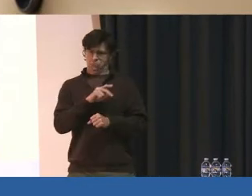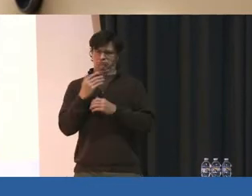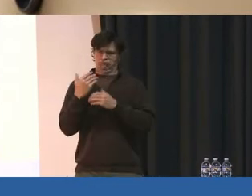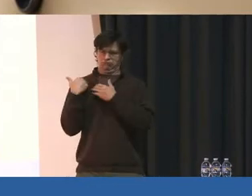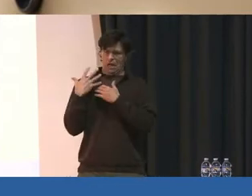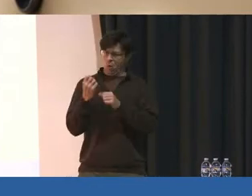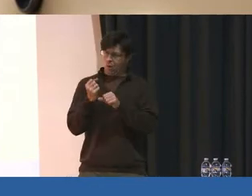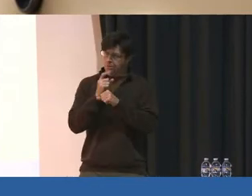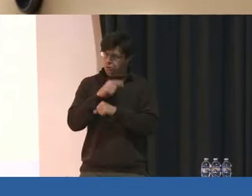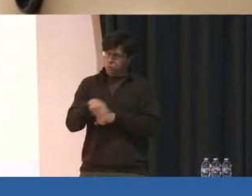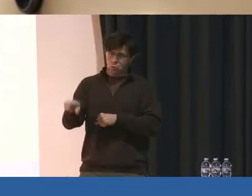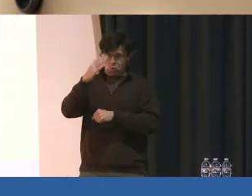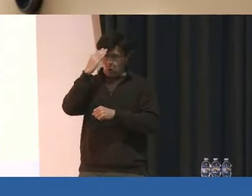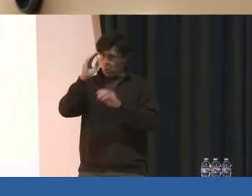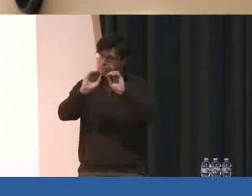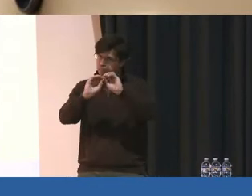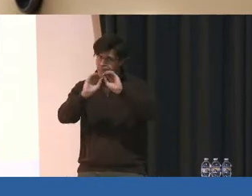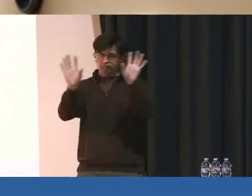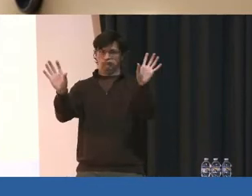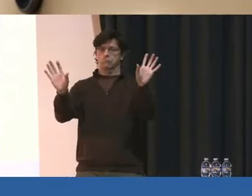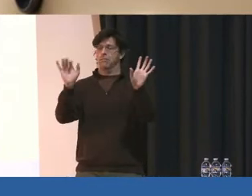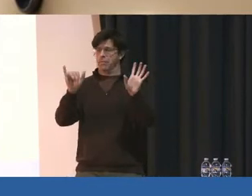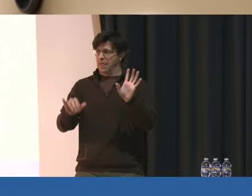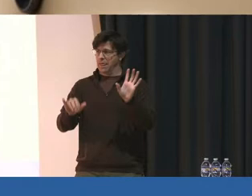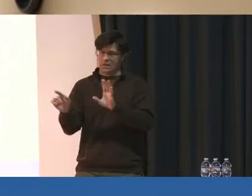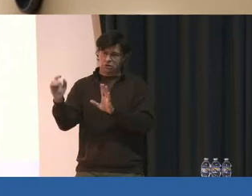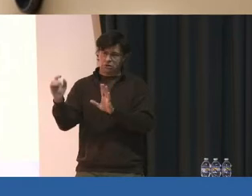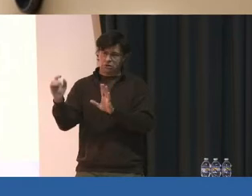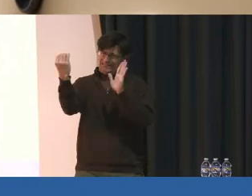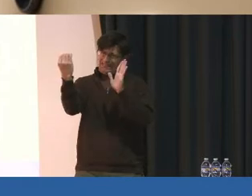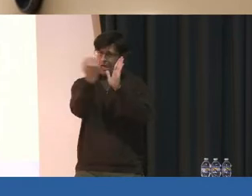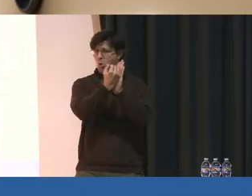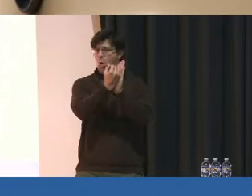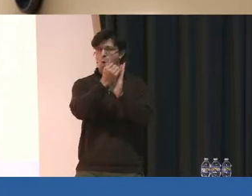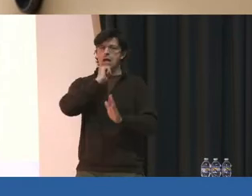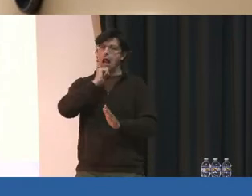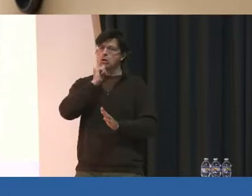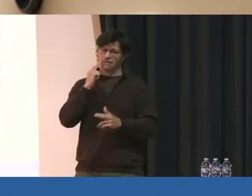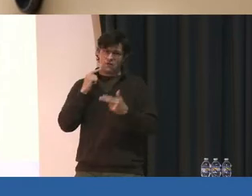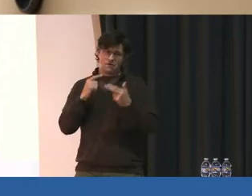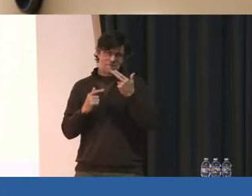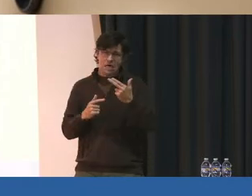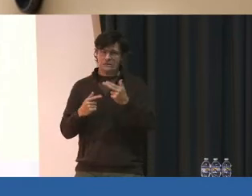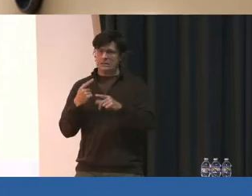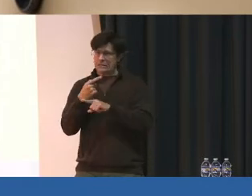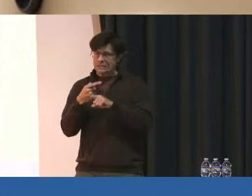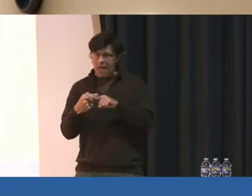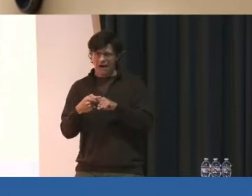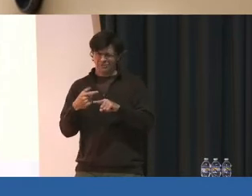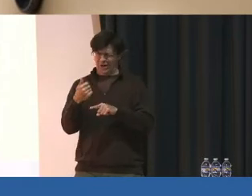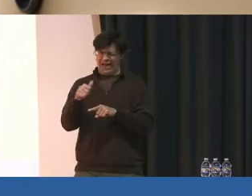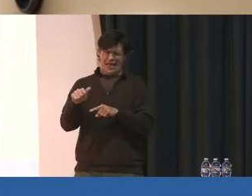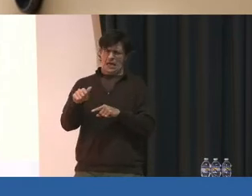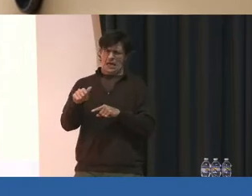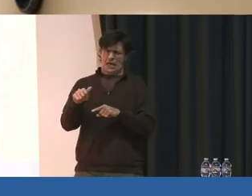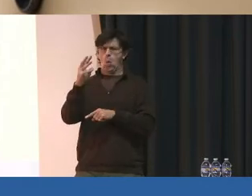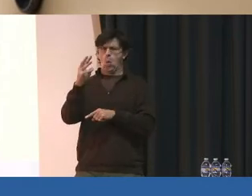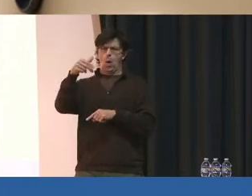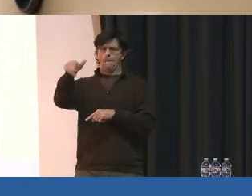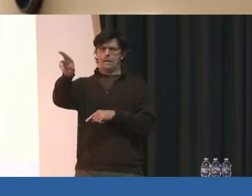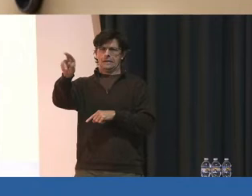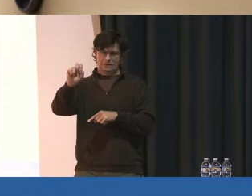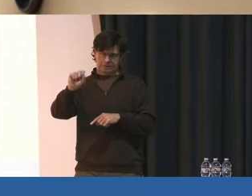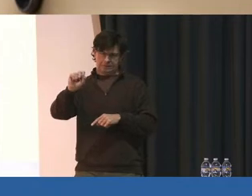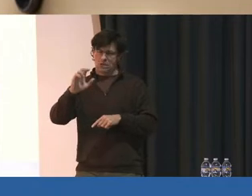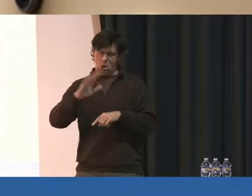that you all know loud and clear that there is zero tolerance for fire guns, knives, or any other kind of weapons on our